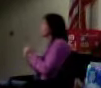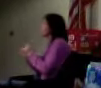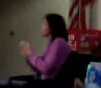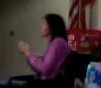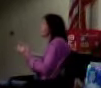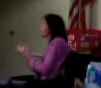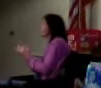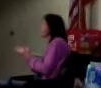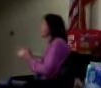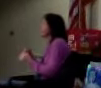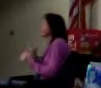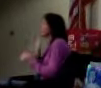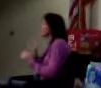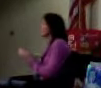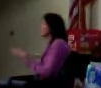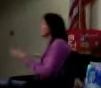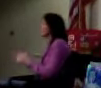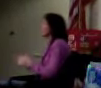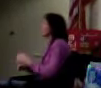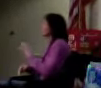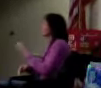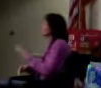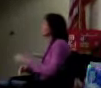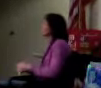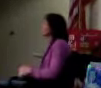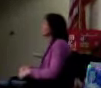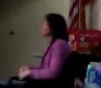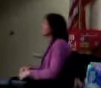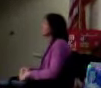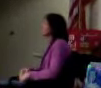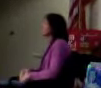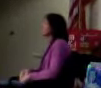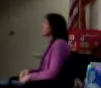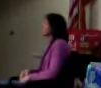family, or whether it was Thanksgiving, or whether it was Christmas? How many of had an event?